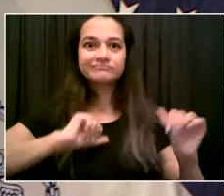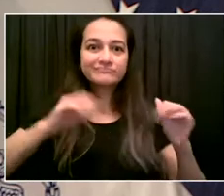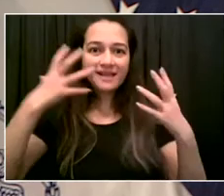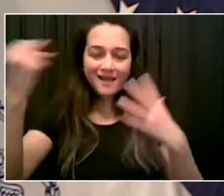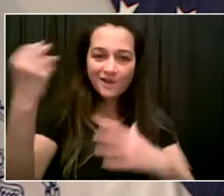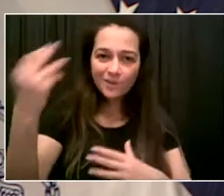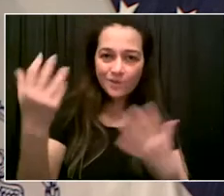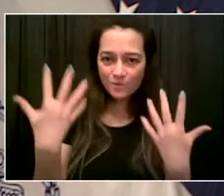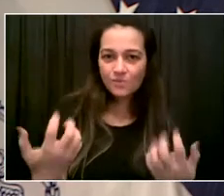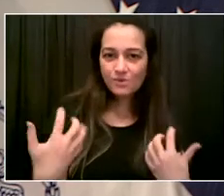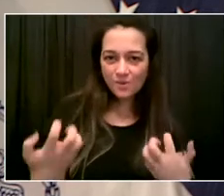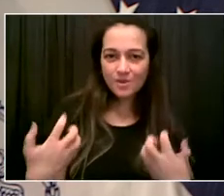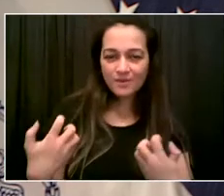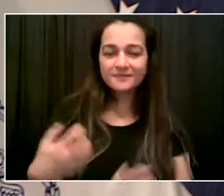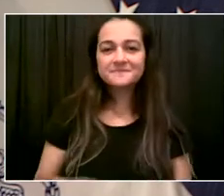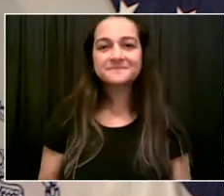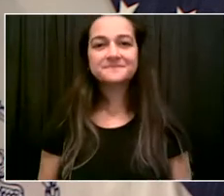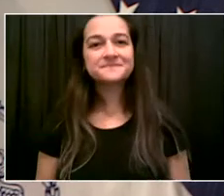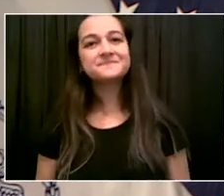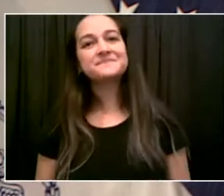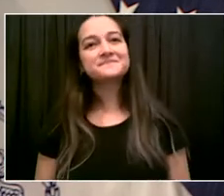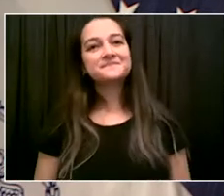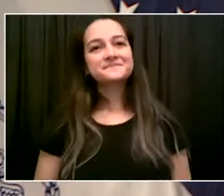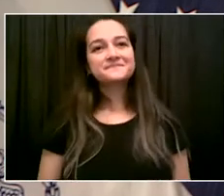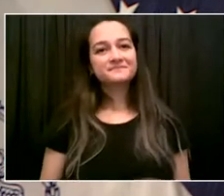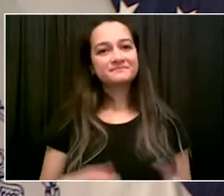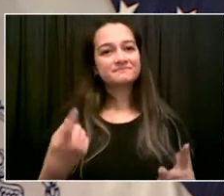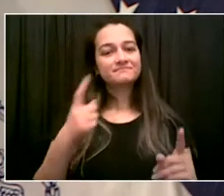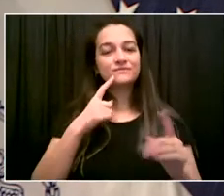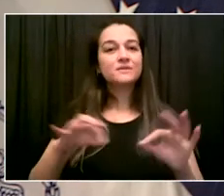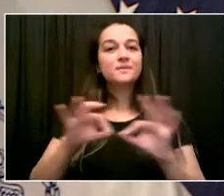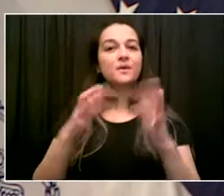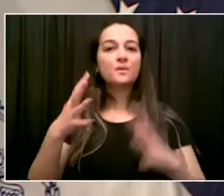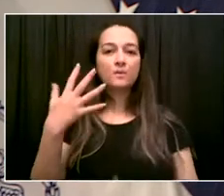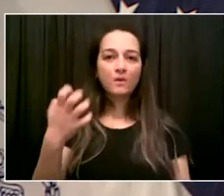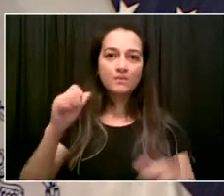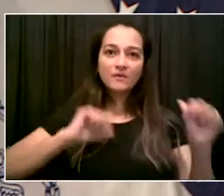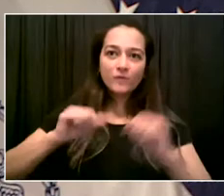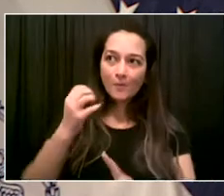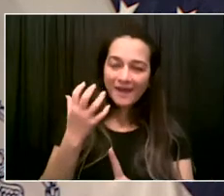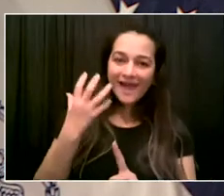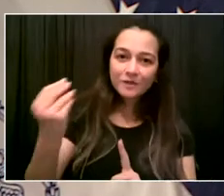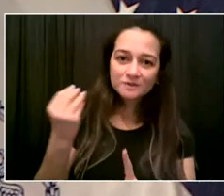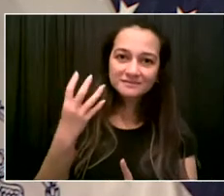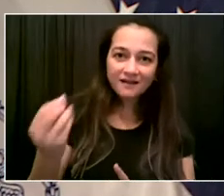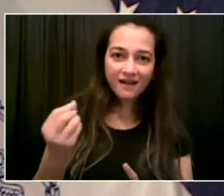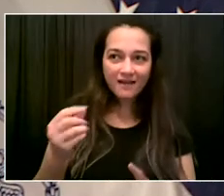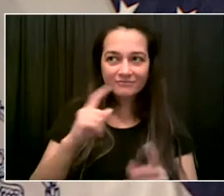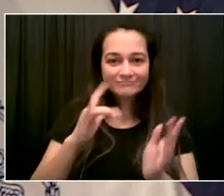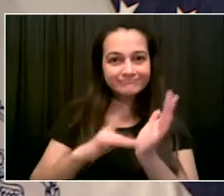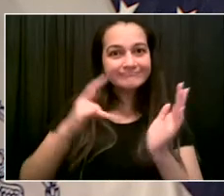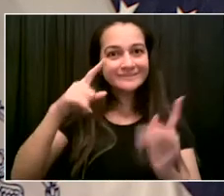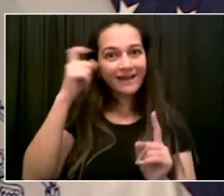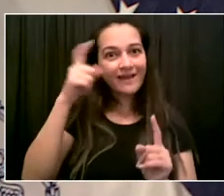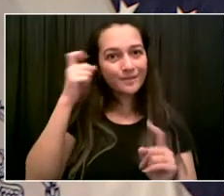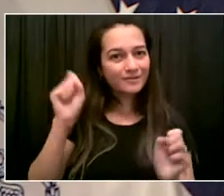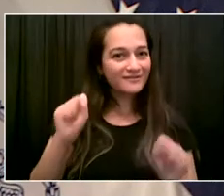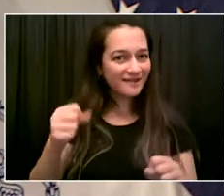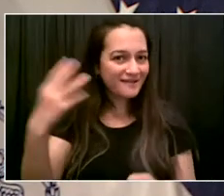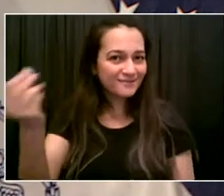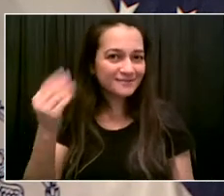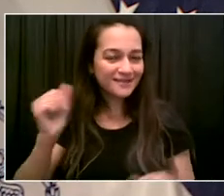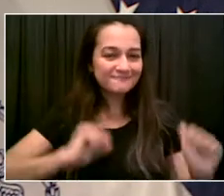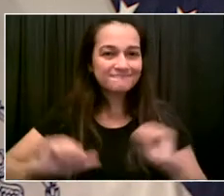This is going to be an unforgettable summer. And today we kick off a special element when it comes to the arts and culture that will be part of this summer. It's